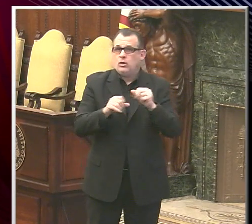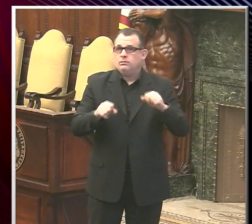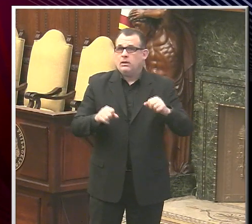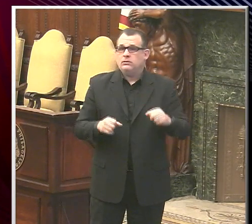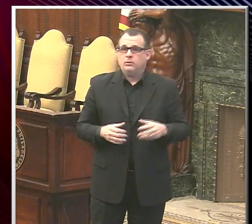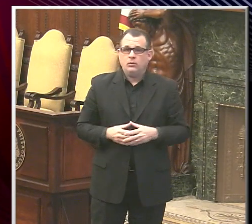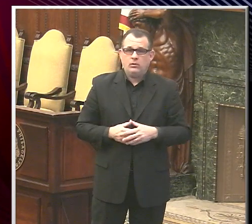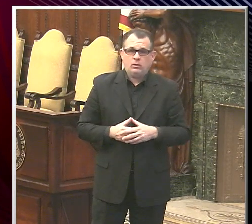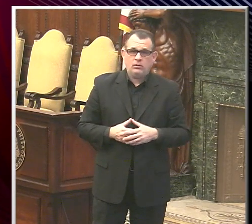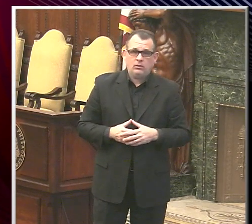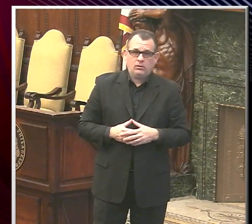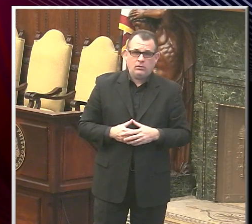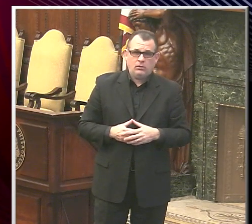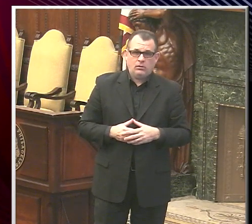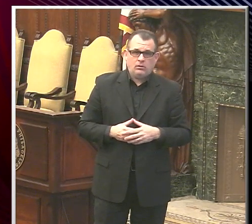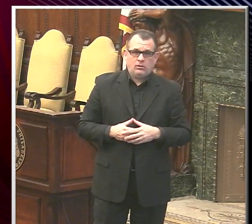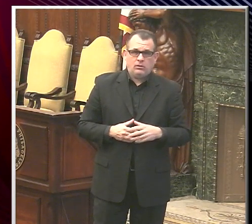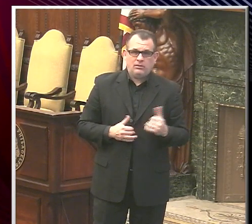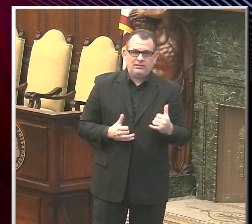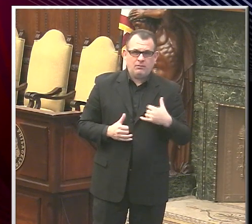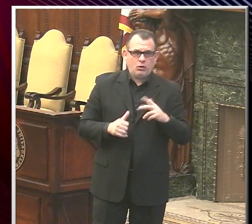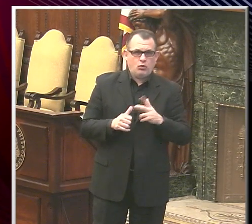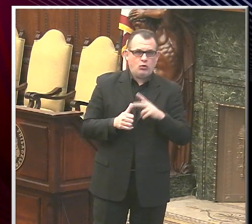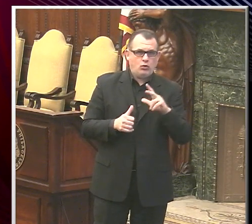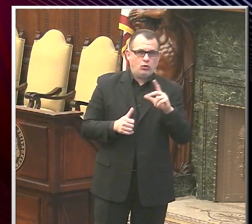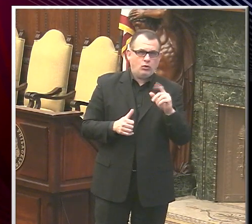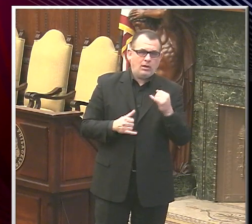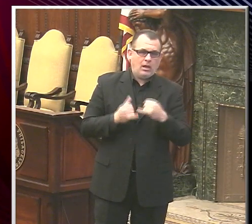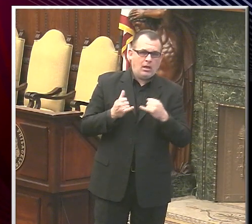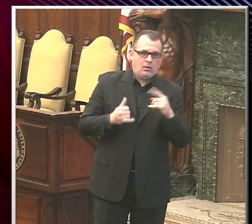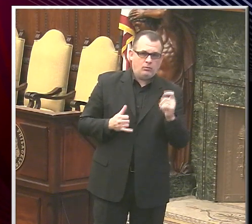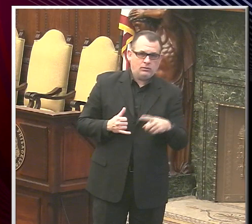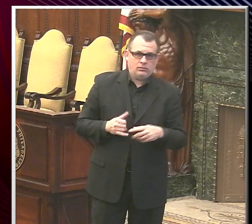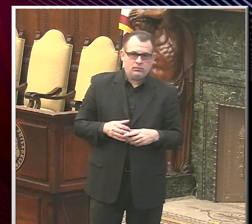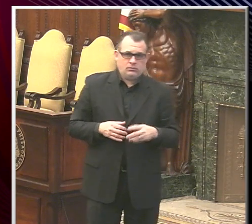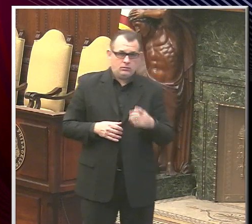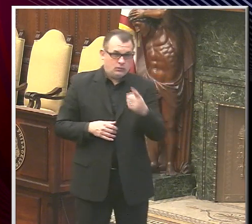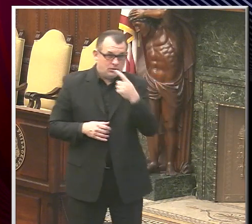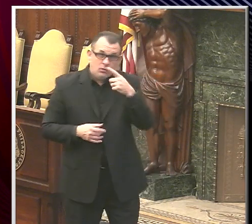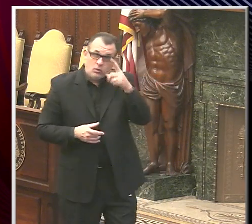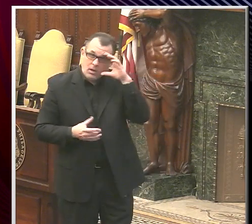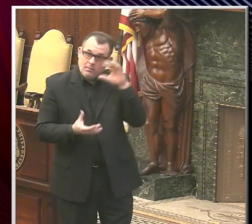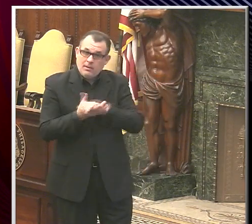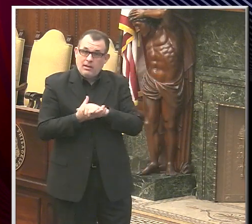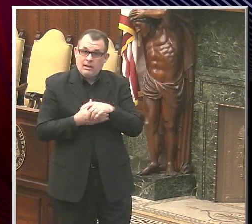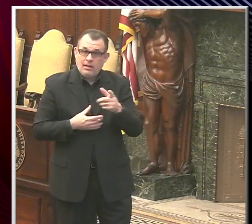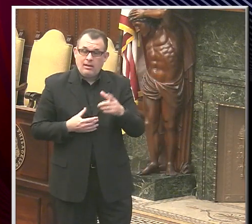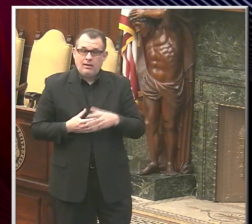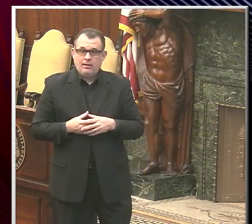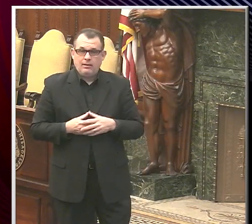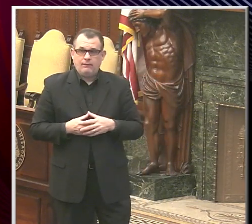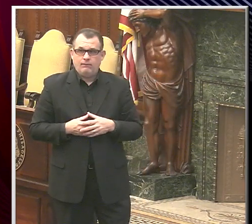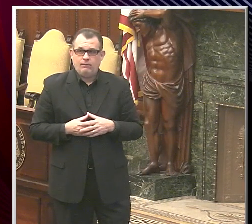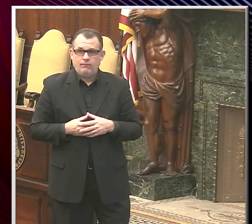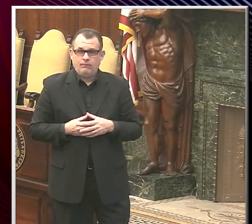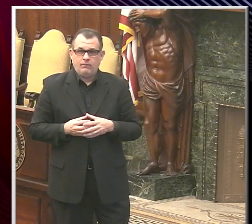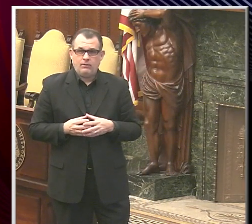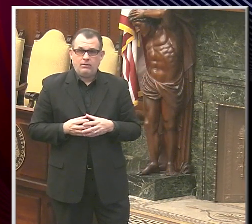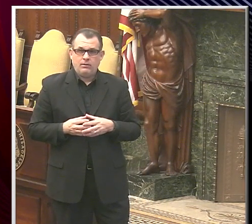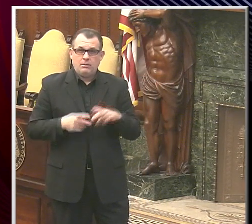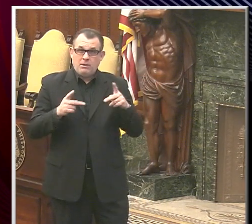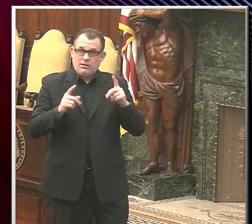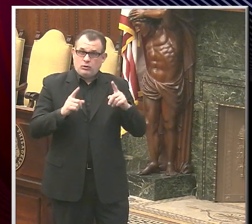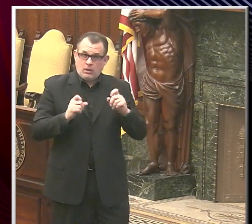three questions. So this is my last one. Um, you know, you've said that you believe young, particularly young students need to be back into